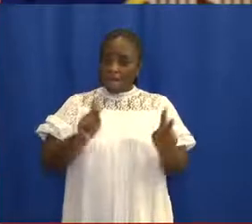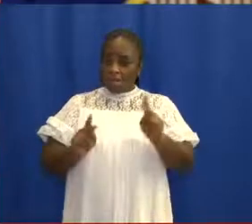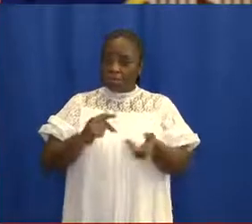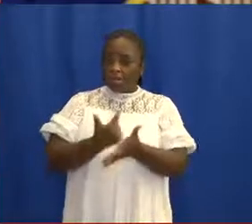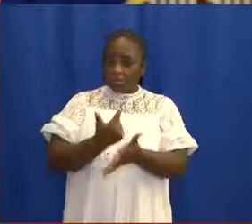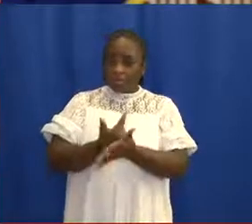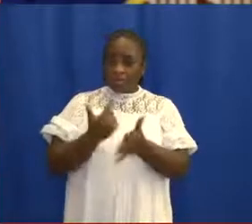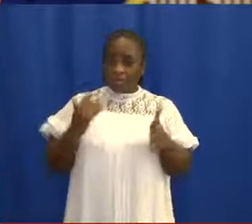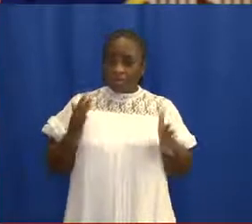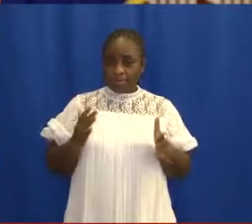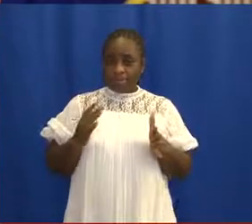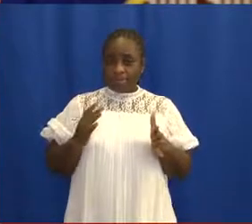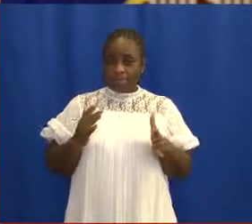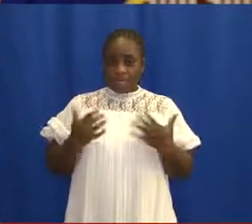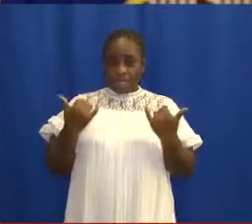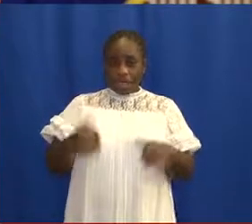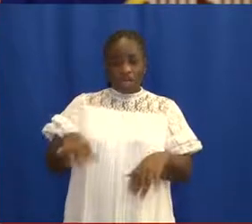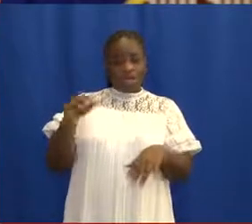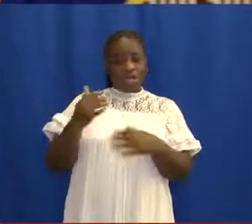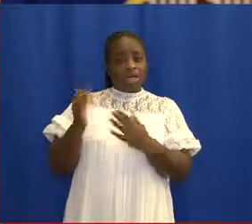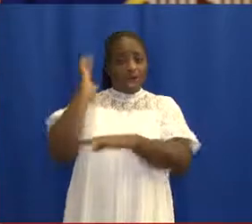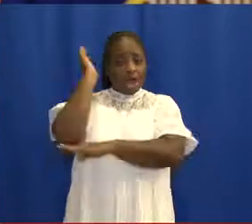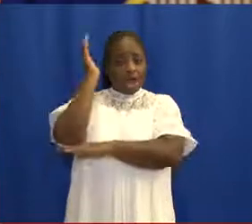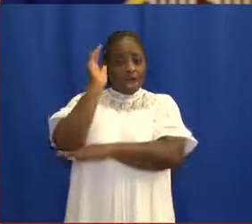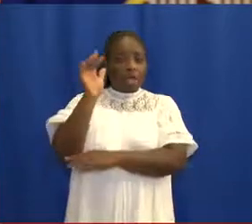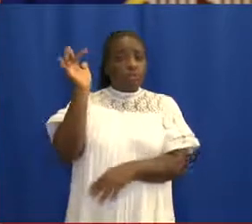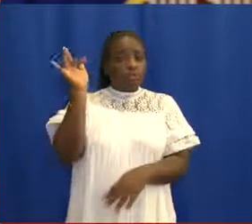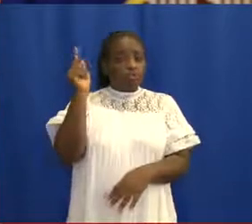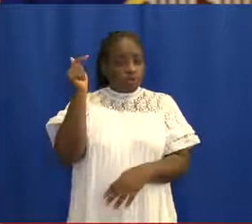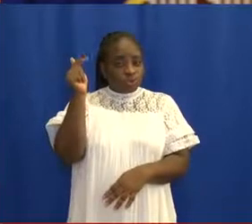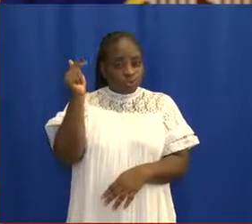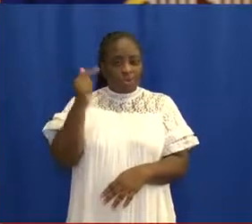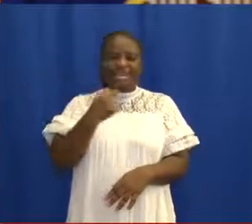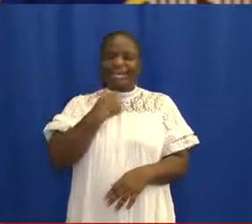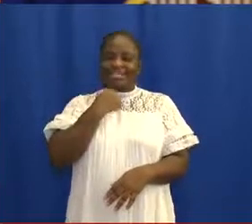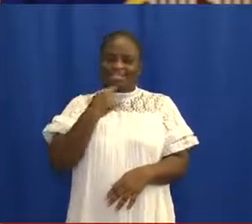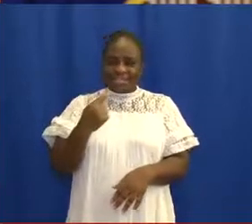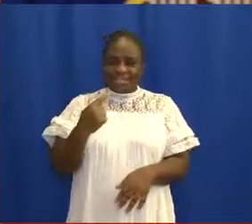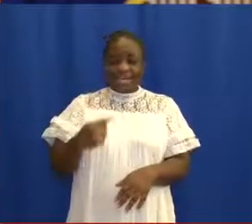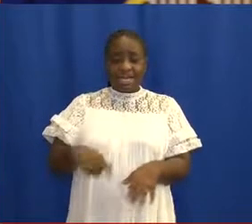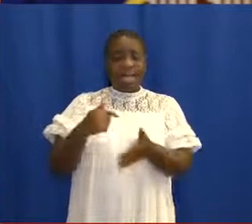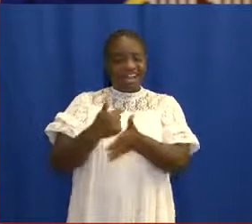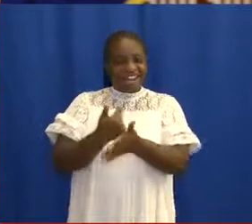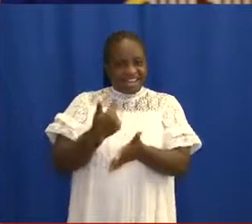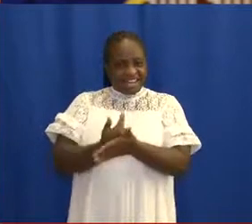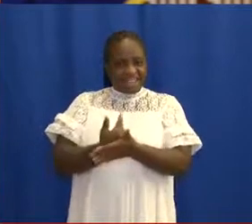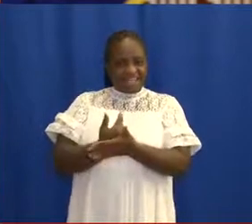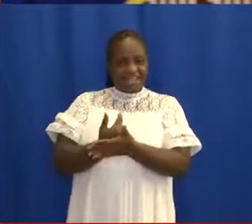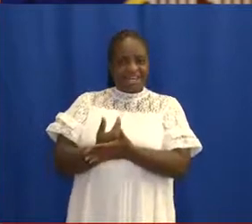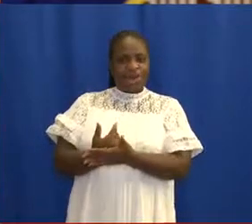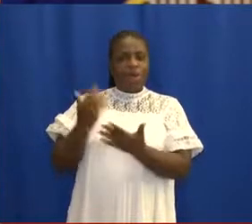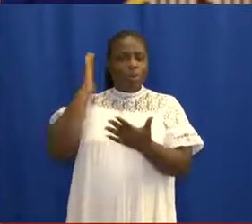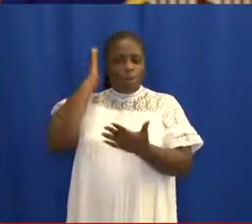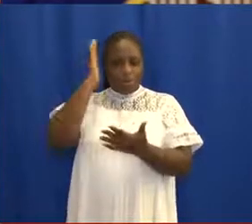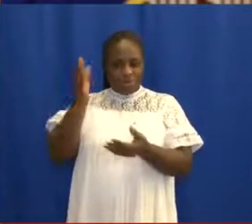Fellow Ghanaians, in update number 21, I indicated that Ghana is set